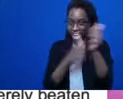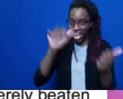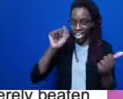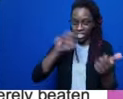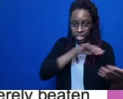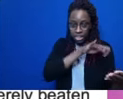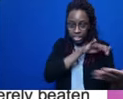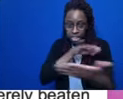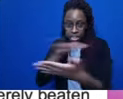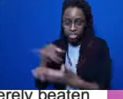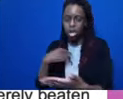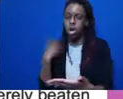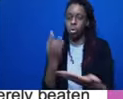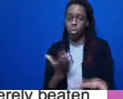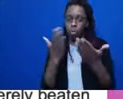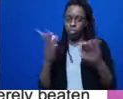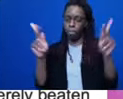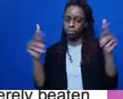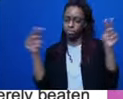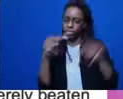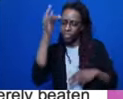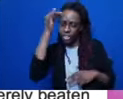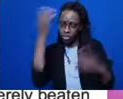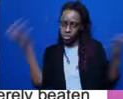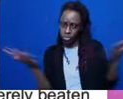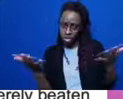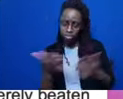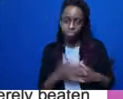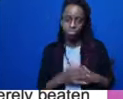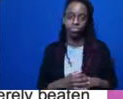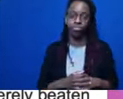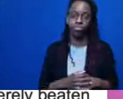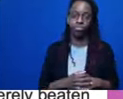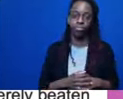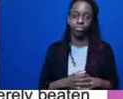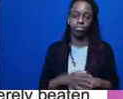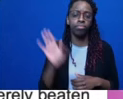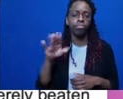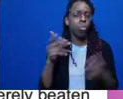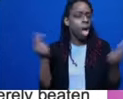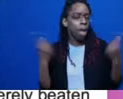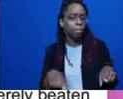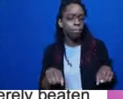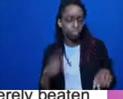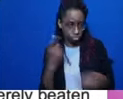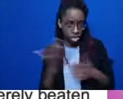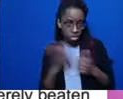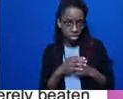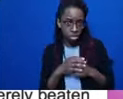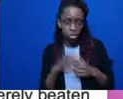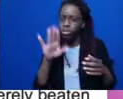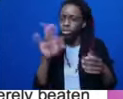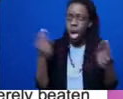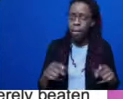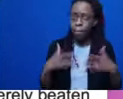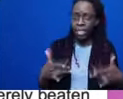what happened, right? What happened? And so you might ask people to